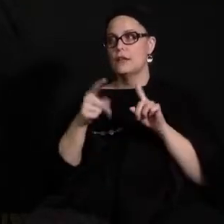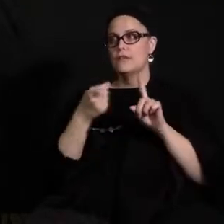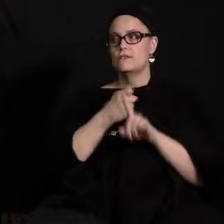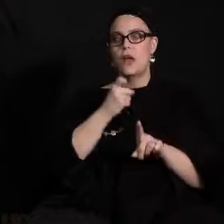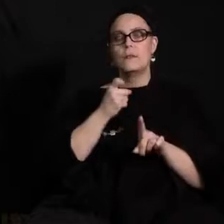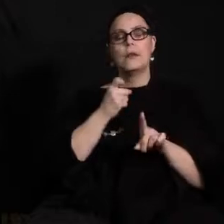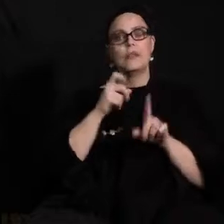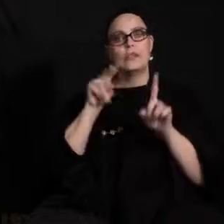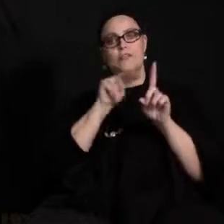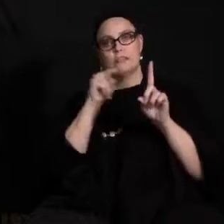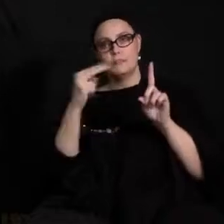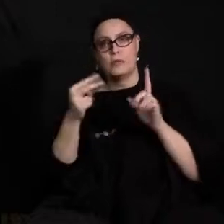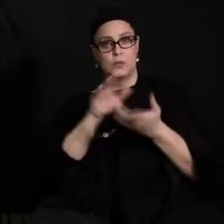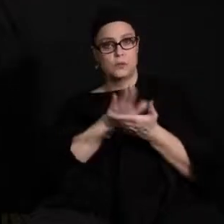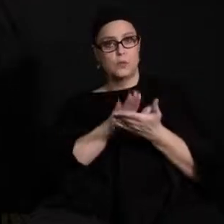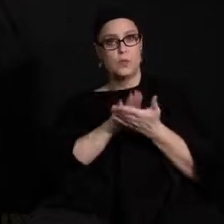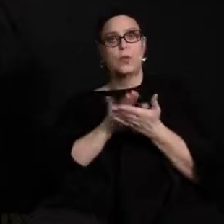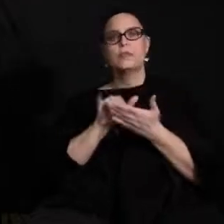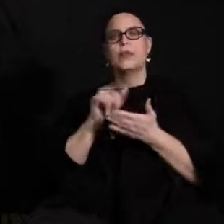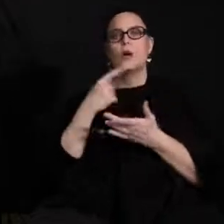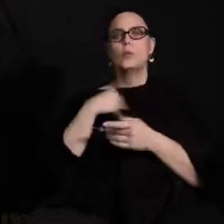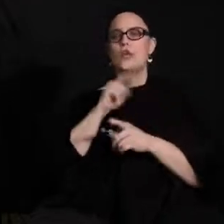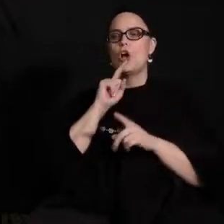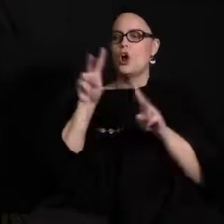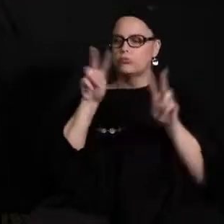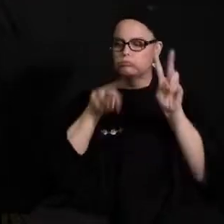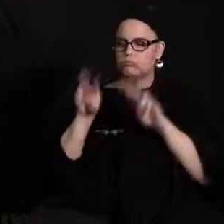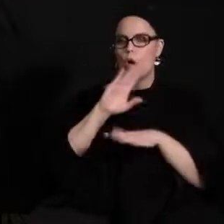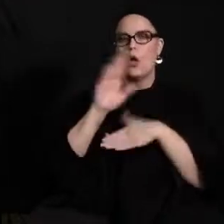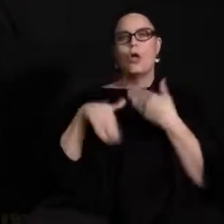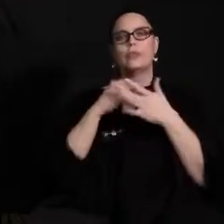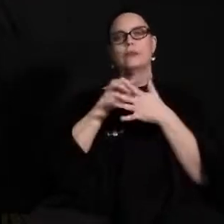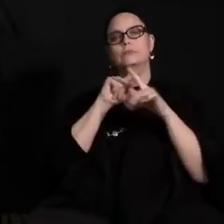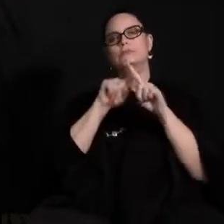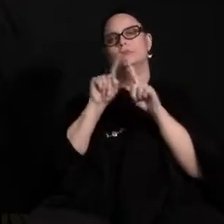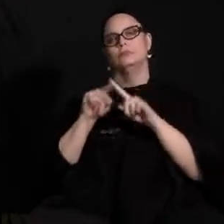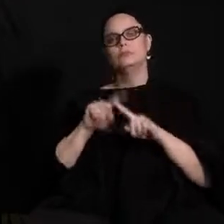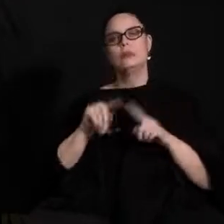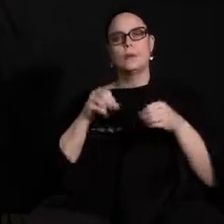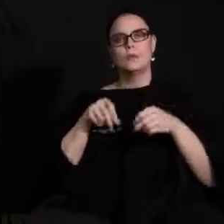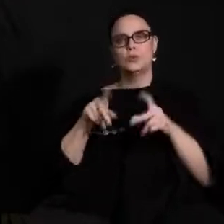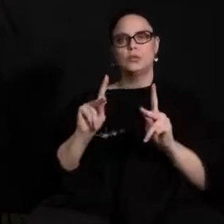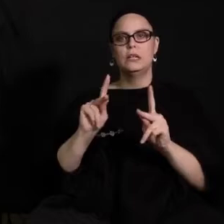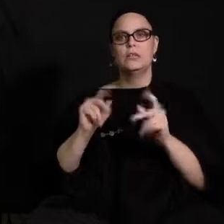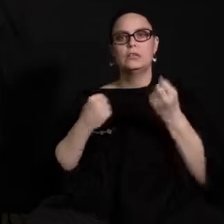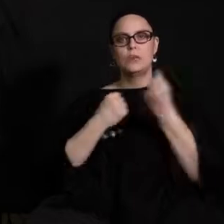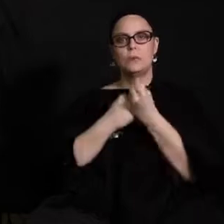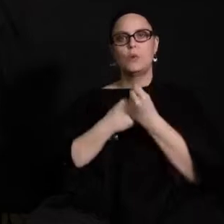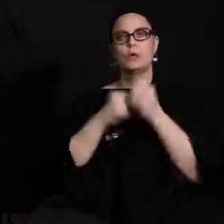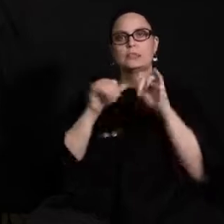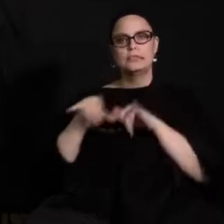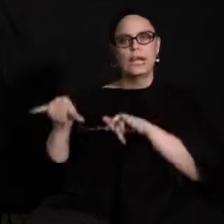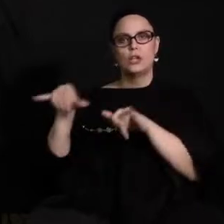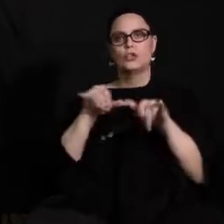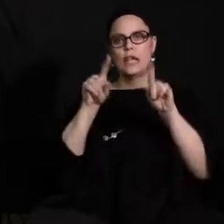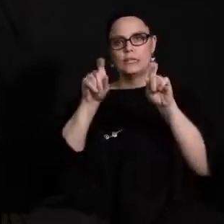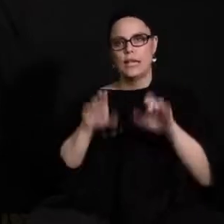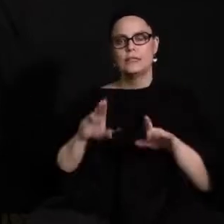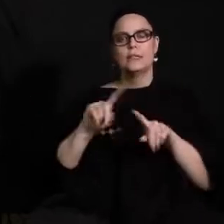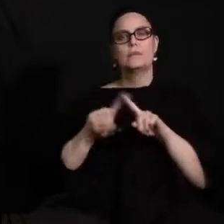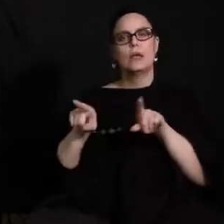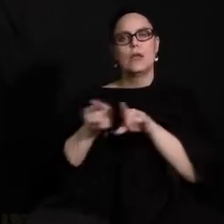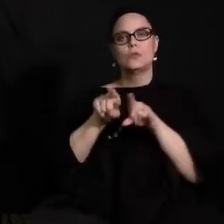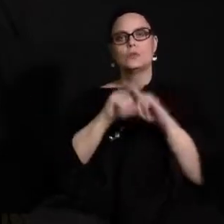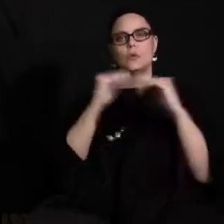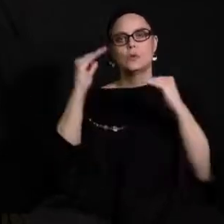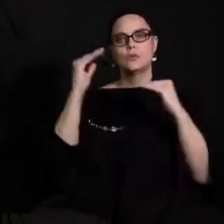is we're going to look at every opportunity to try to support obviously the standardized testing, but also balance how